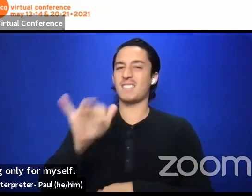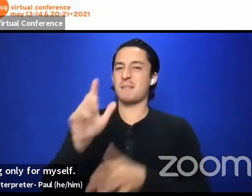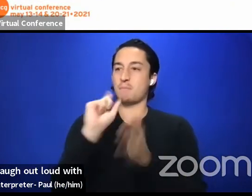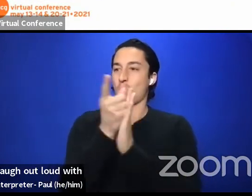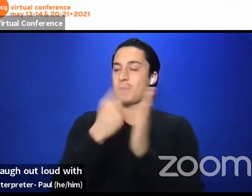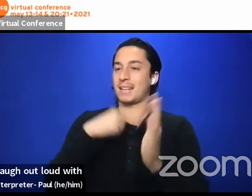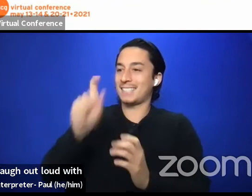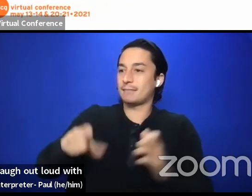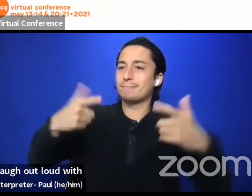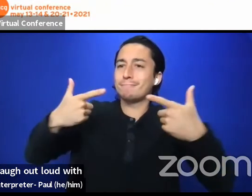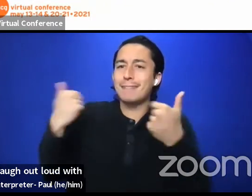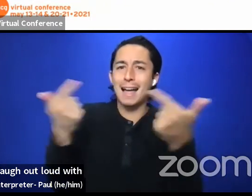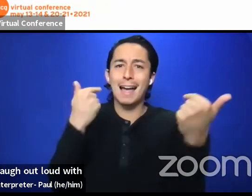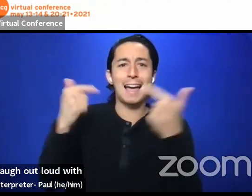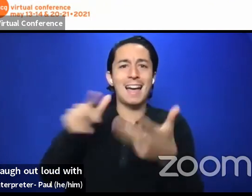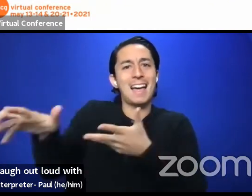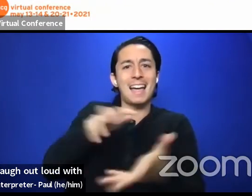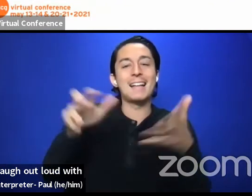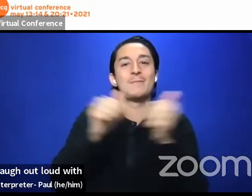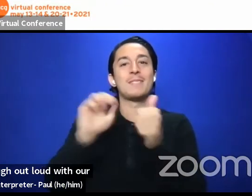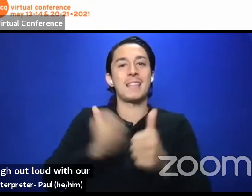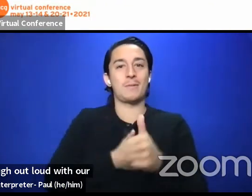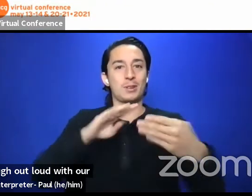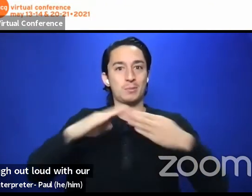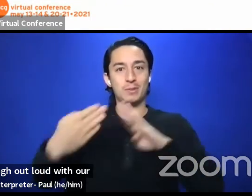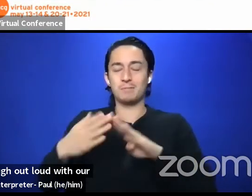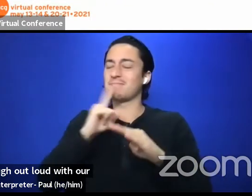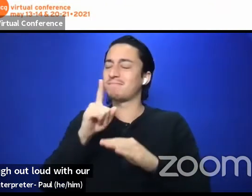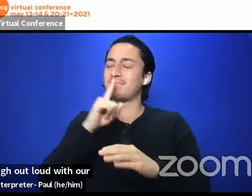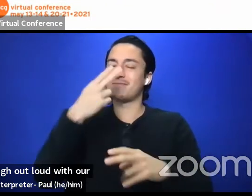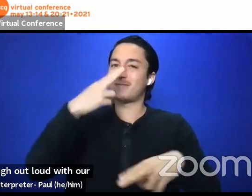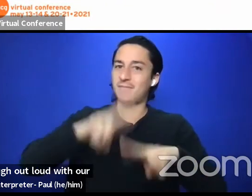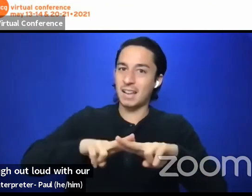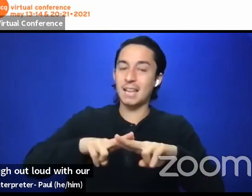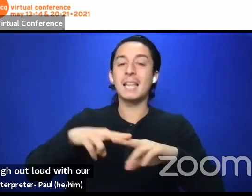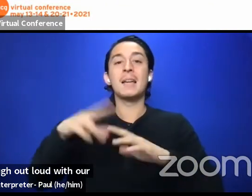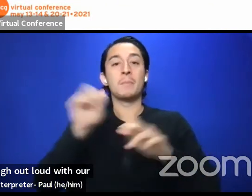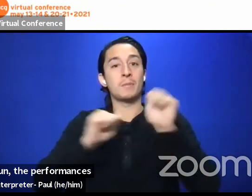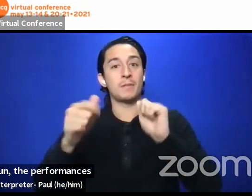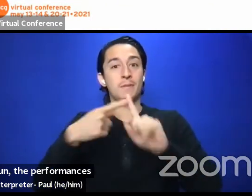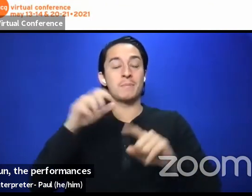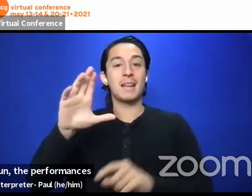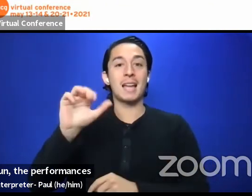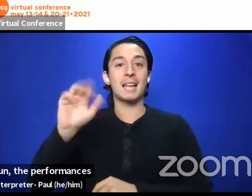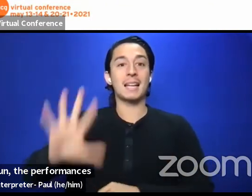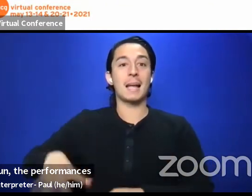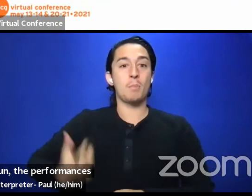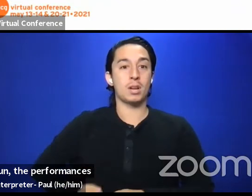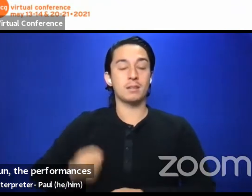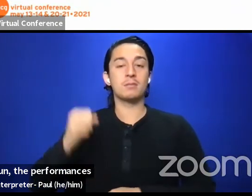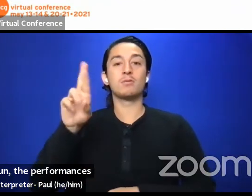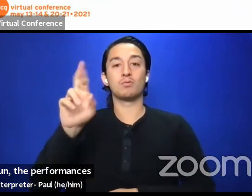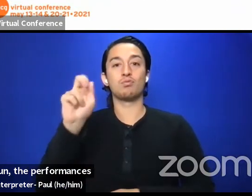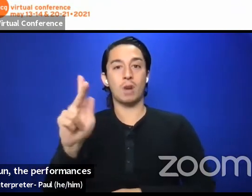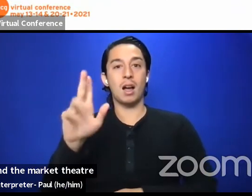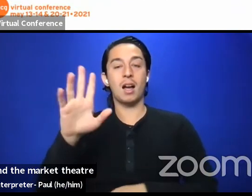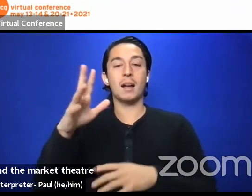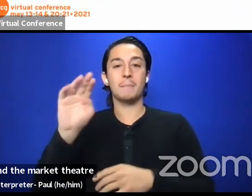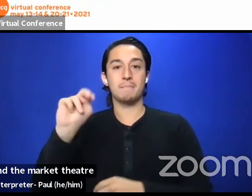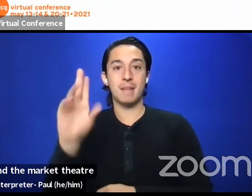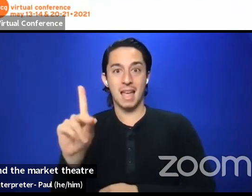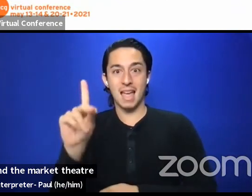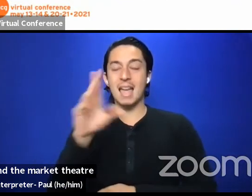with our community and it was a lot of fun. The performances from Cambodian Rock Band and the Market Theater Laboratory were incredible.